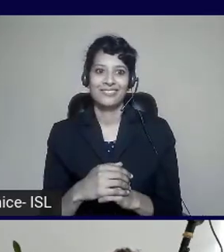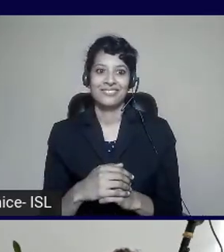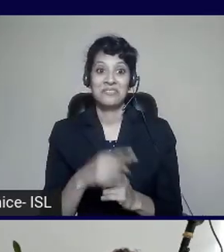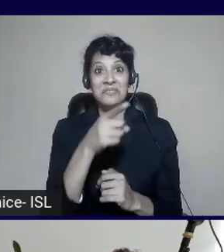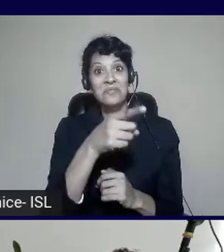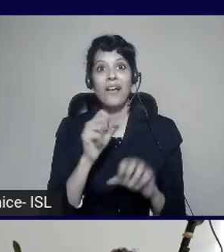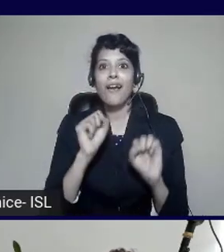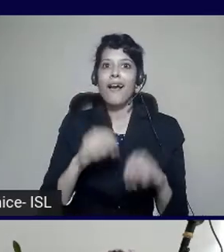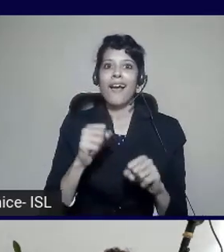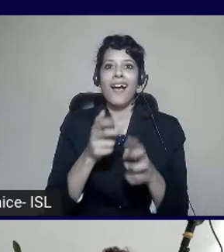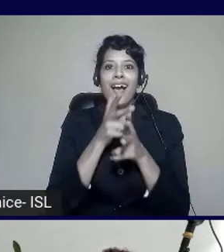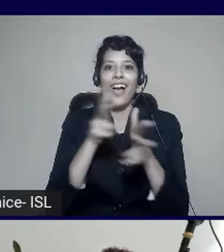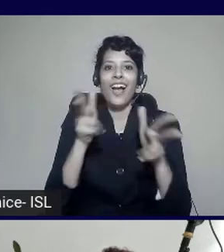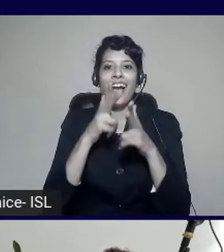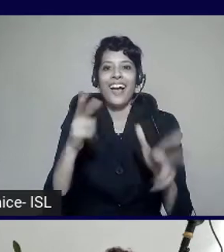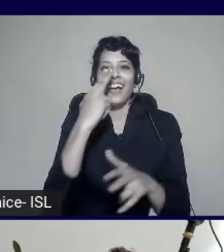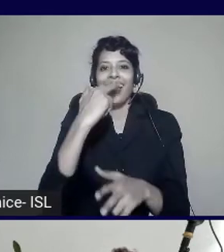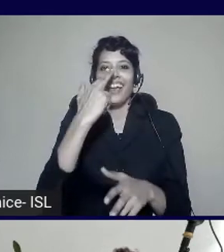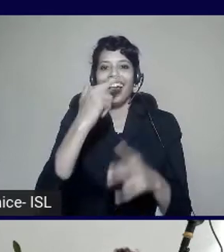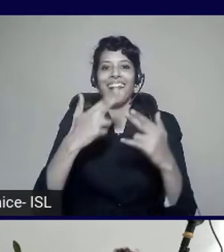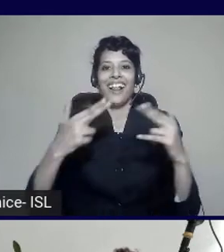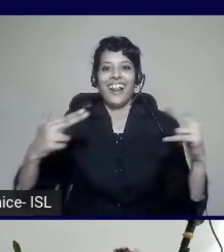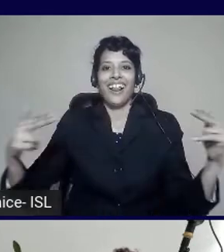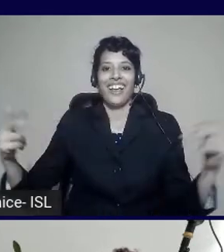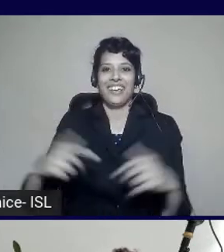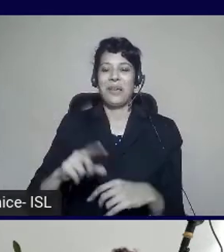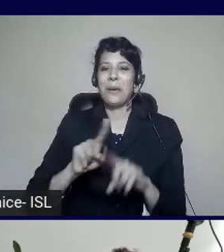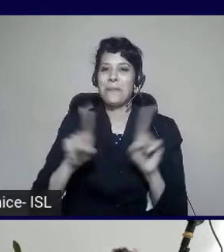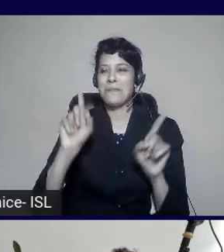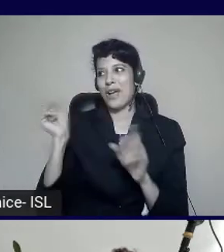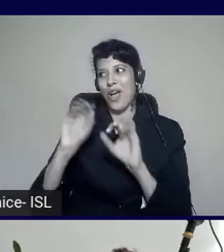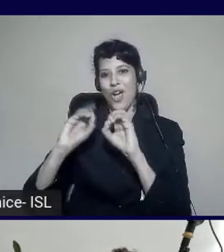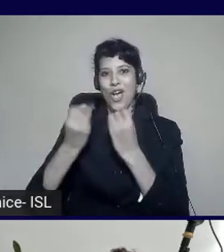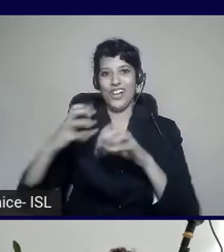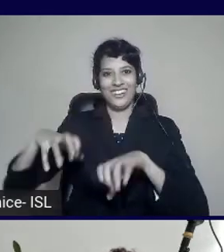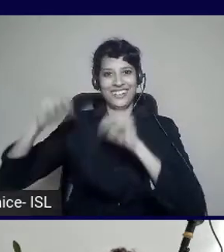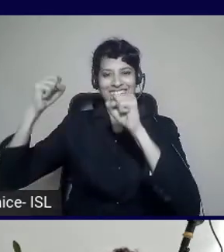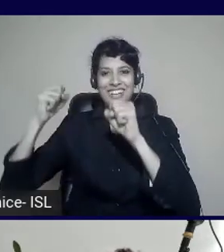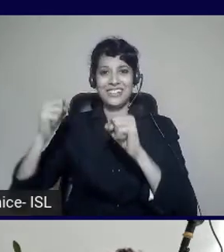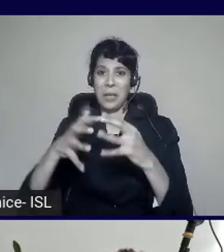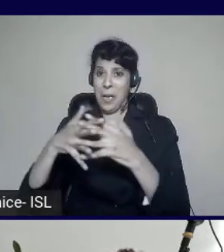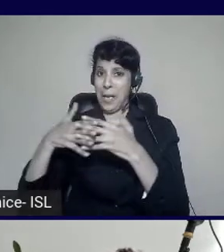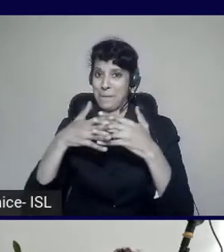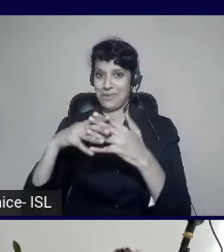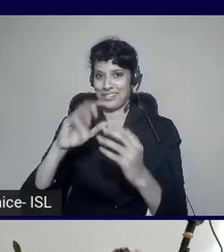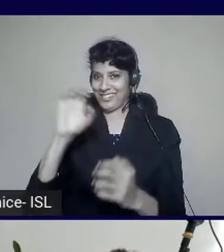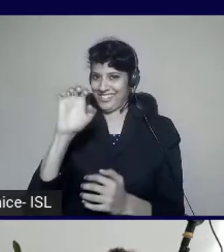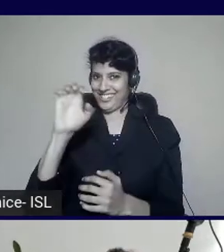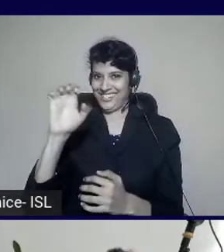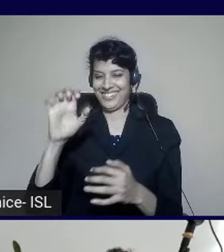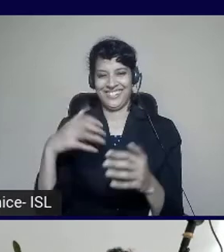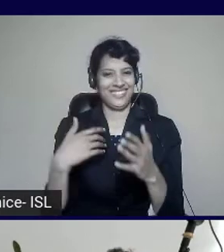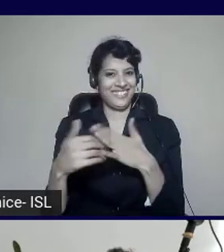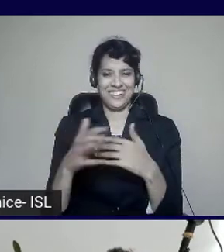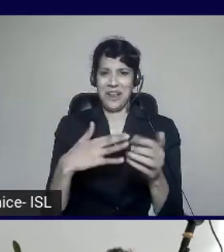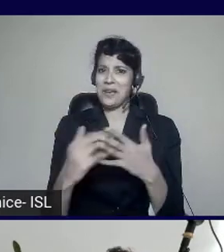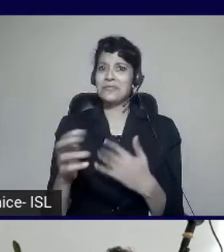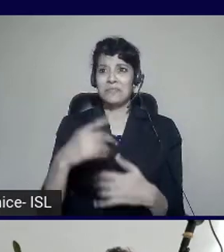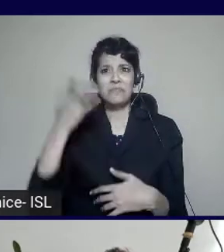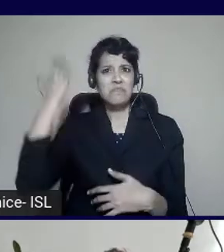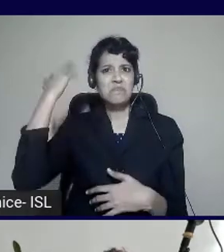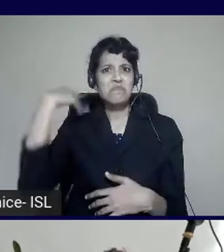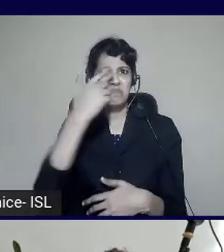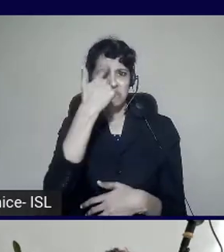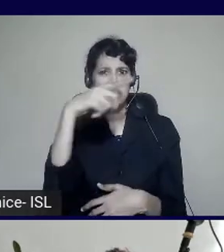throughout. The organizers did say to me US English. But I have done it before for an Indian audience in Hindi.